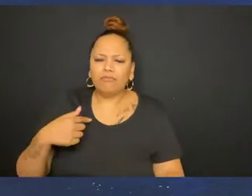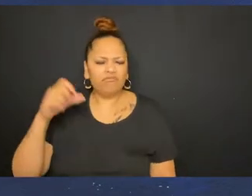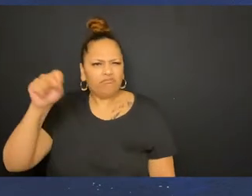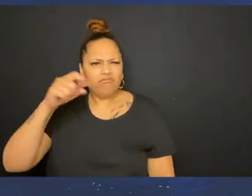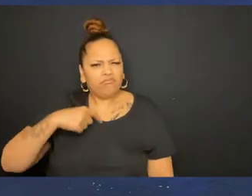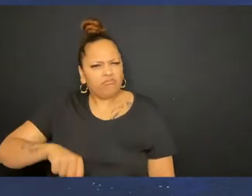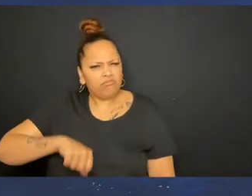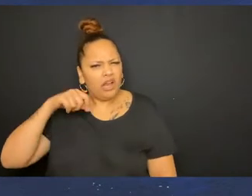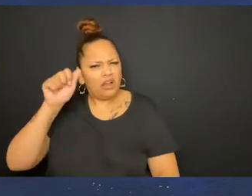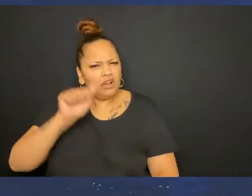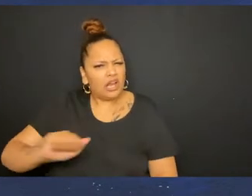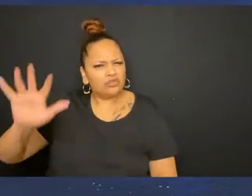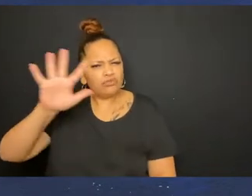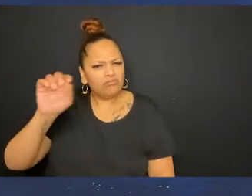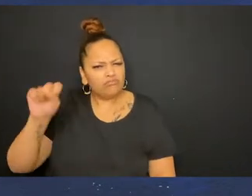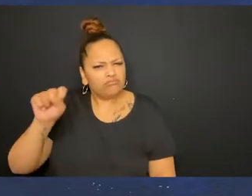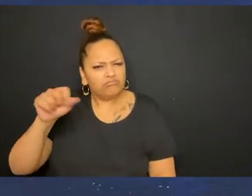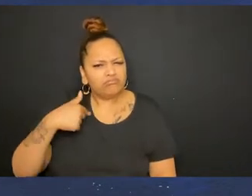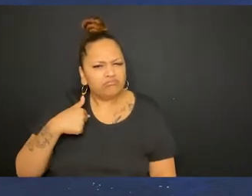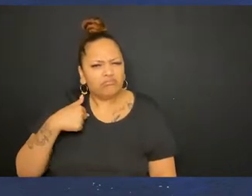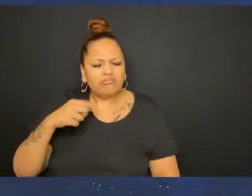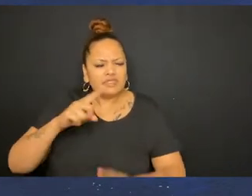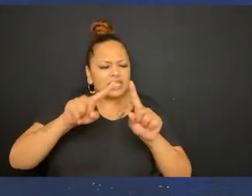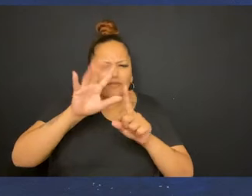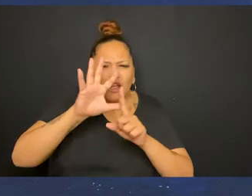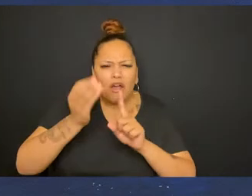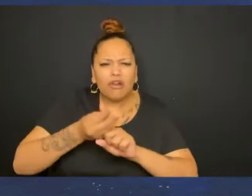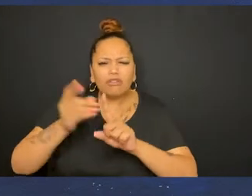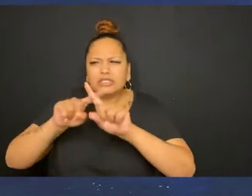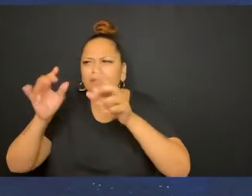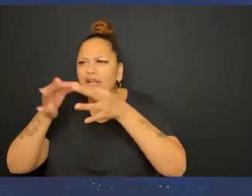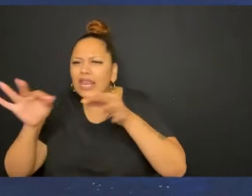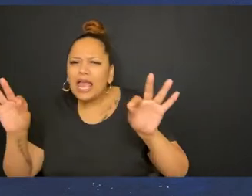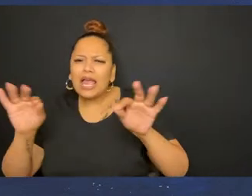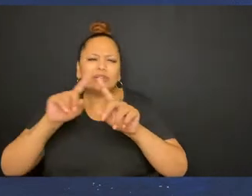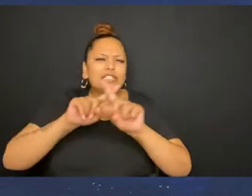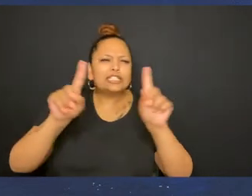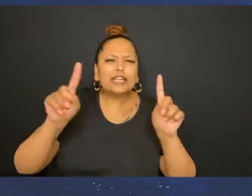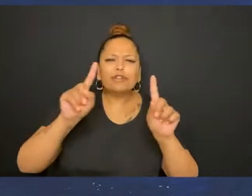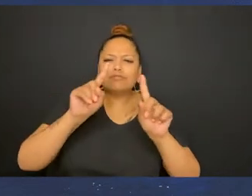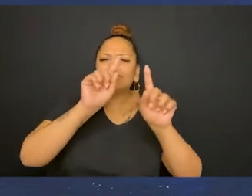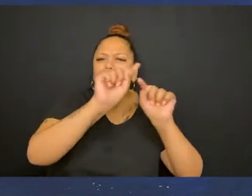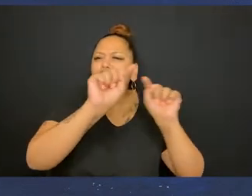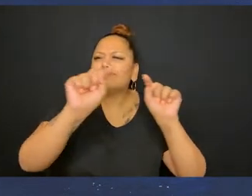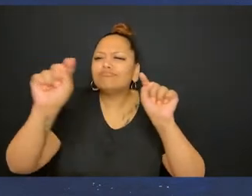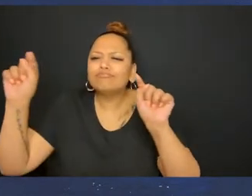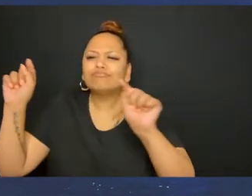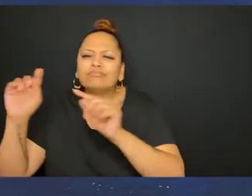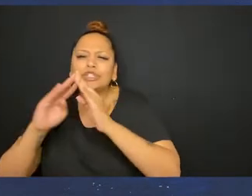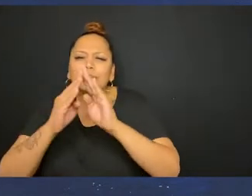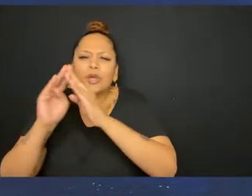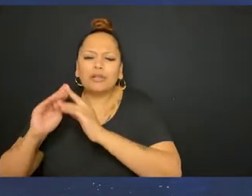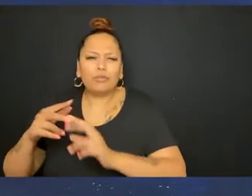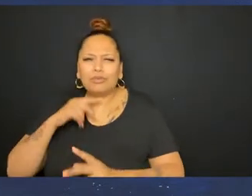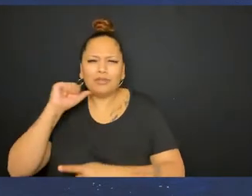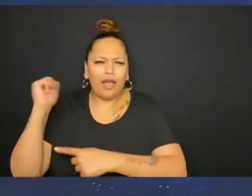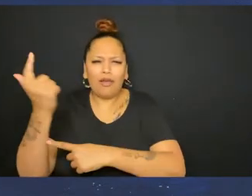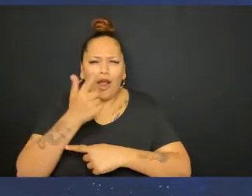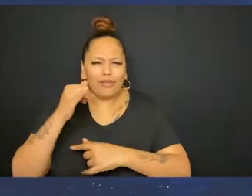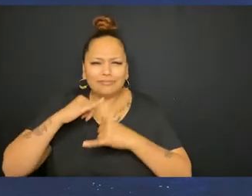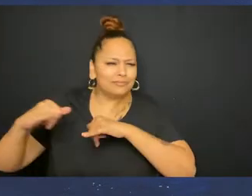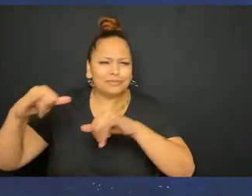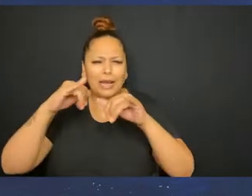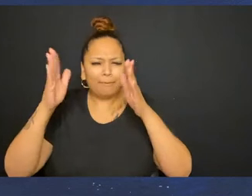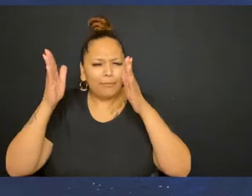the lockdowns even happened Yes, I'm proud to be Asian But, like, there's so many different cultures Different languages Different